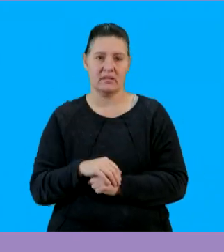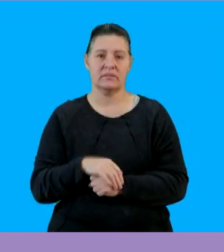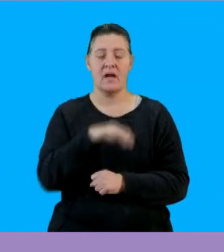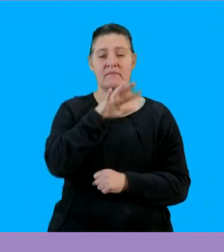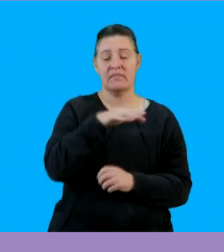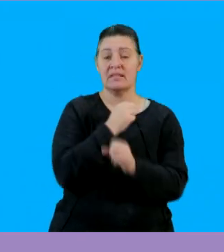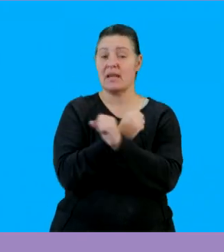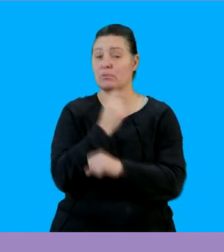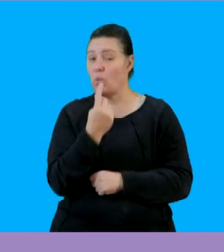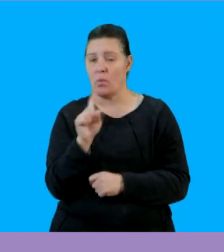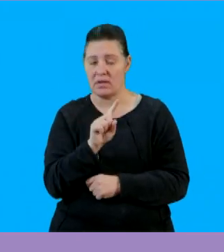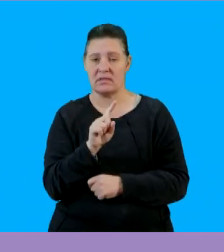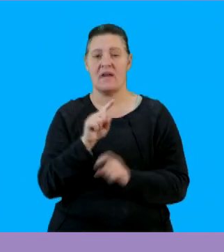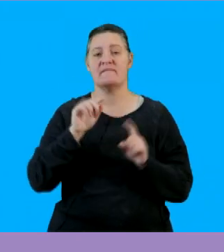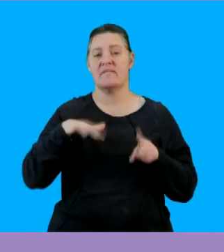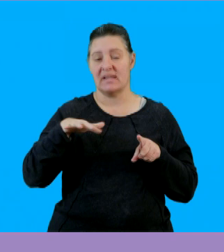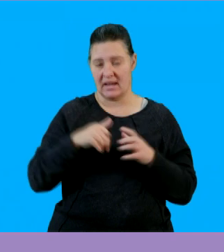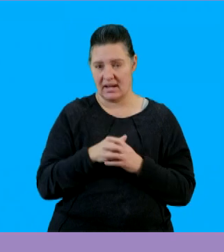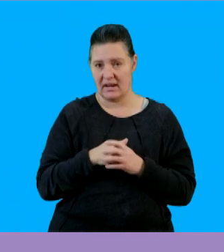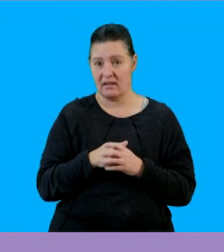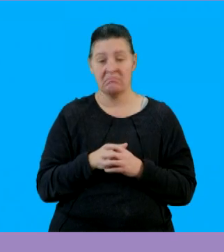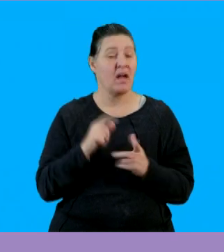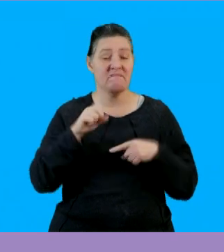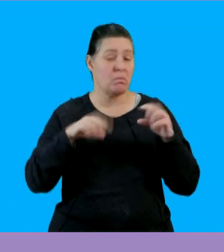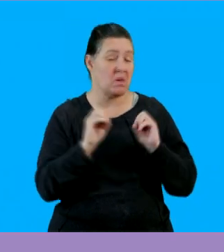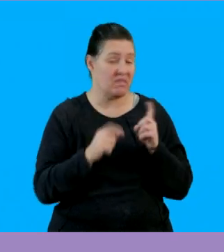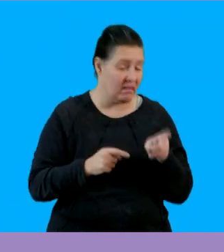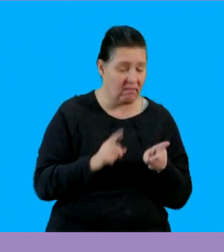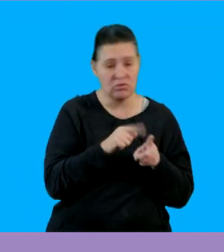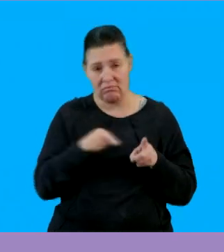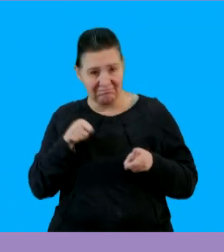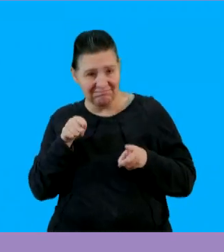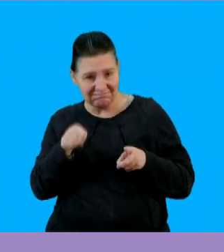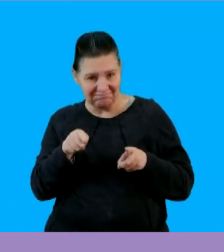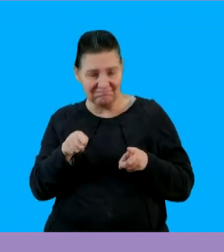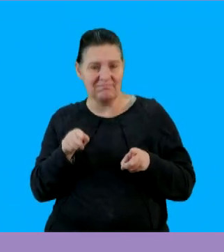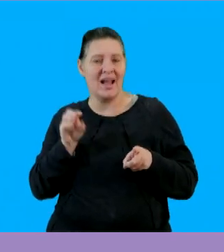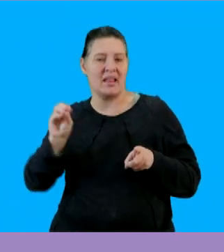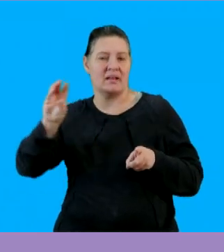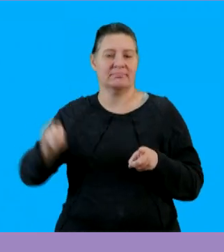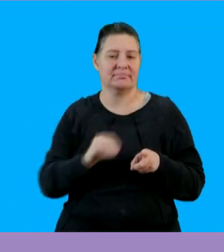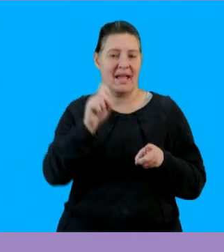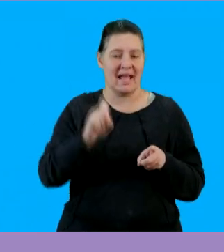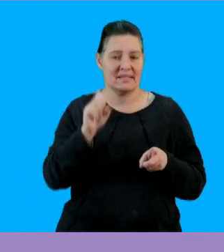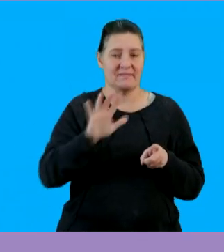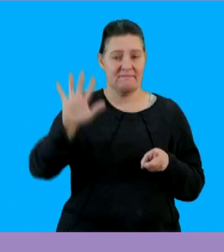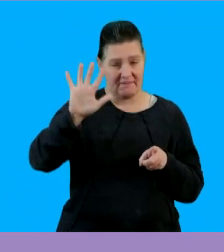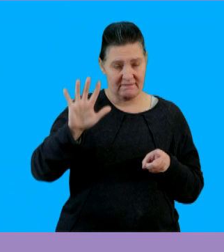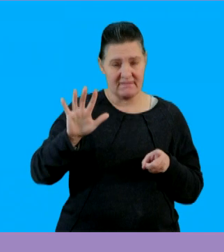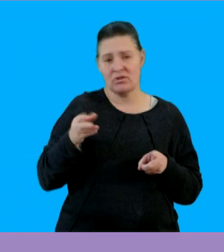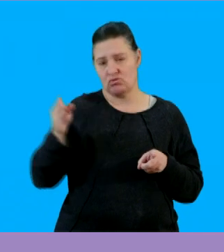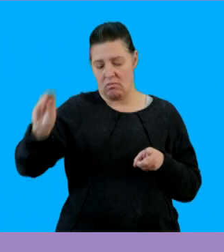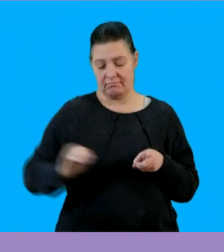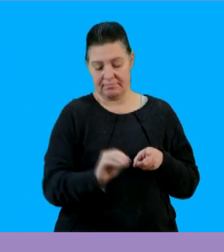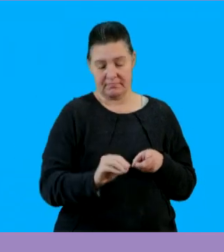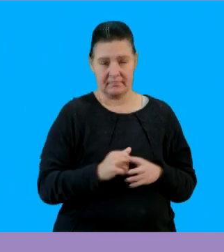so what is 15 multiplied by 1 that is 15 and the 15 doesn't have any variables so we are just going to take the x exponent